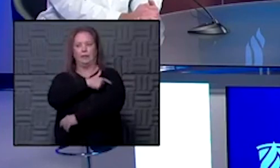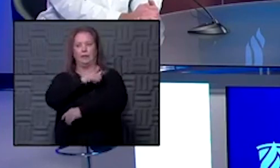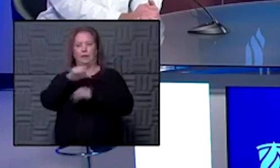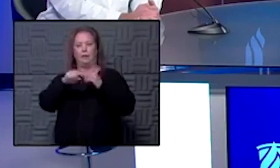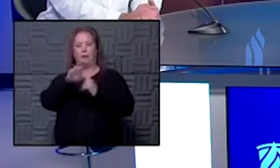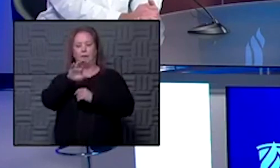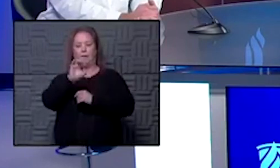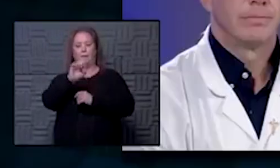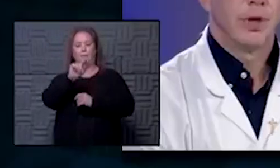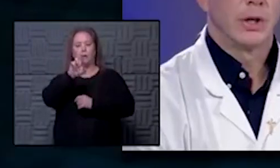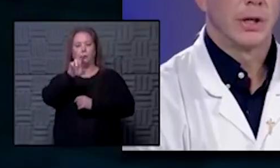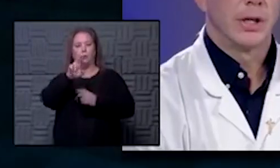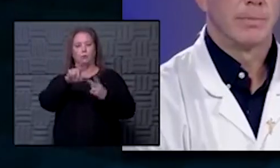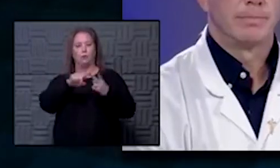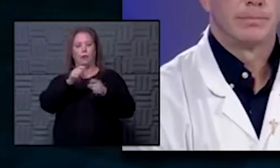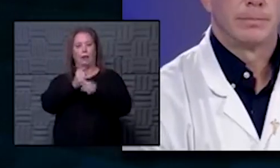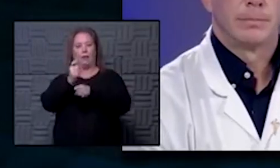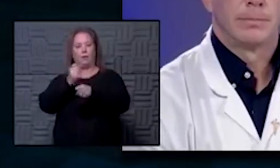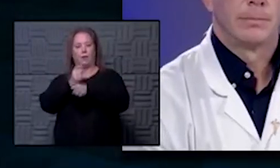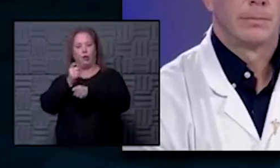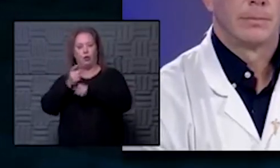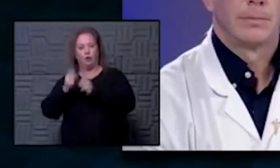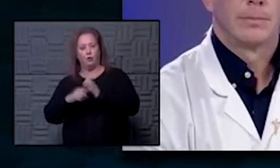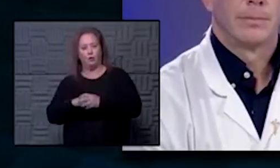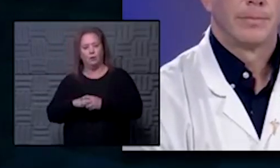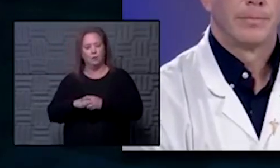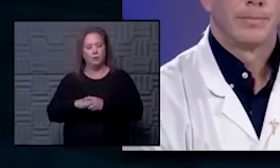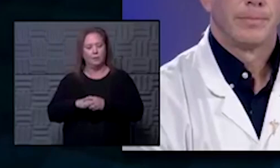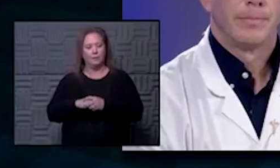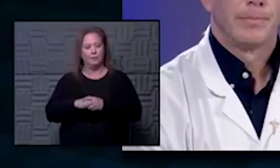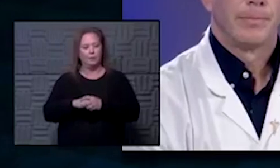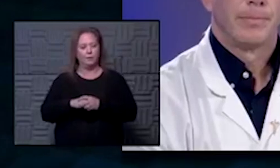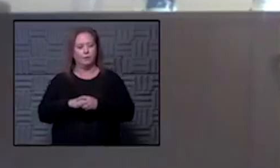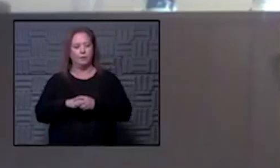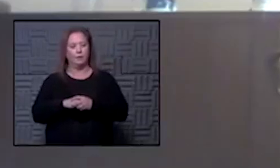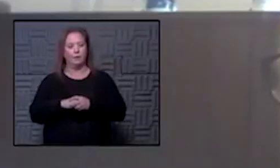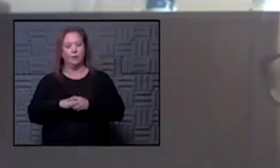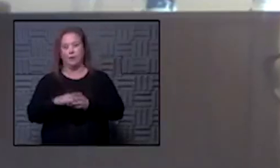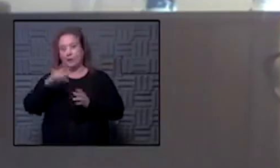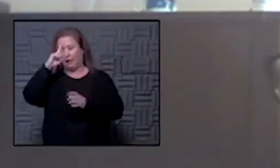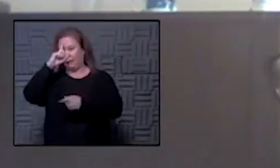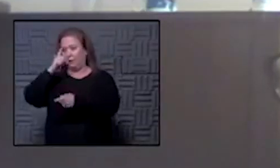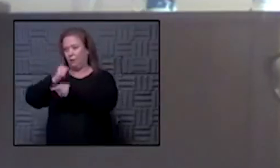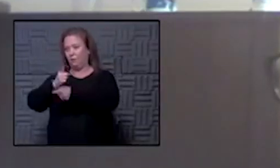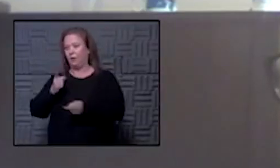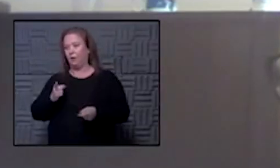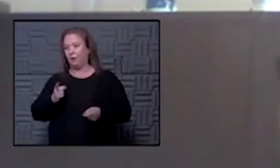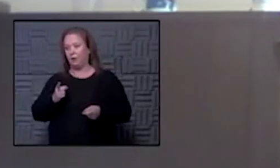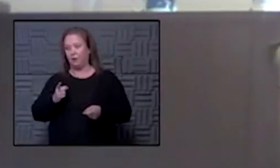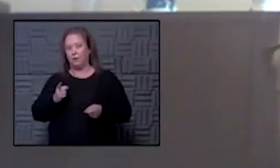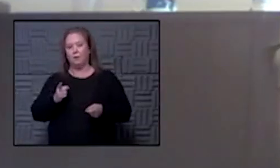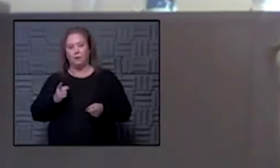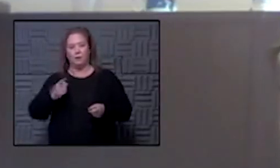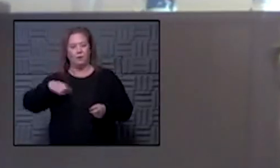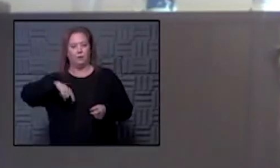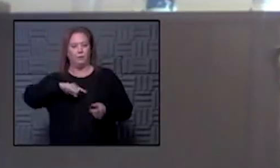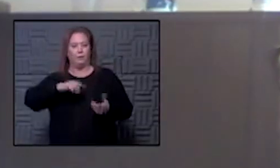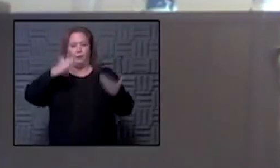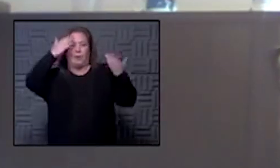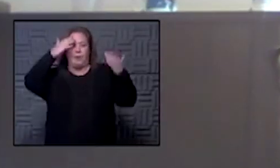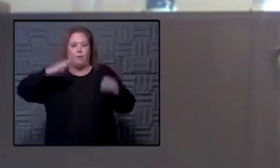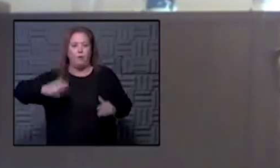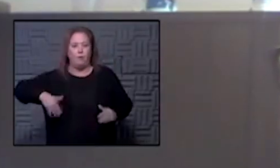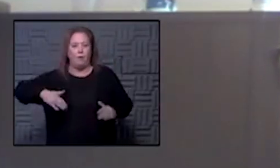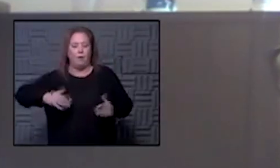about boosters and yearly and no i i think you're absolutely right uh we we don't know right now